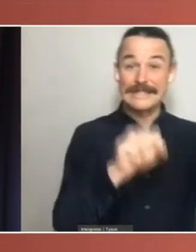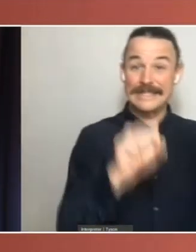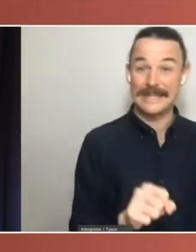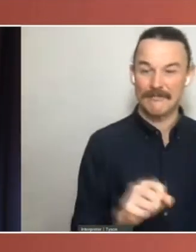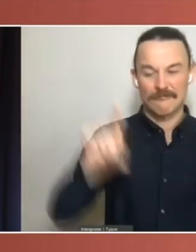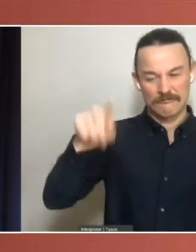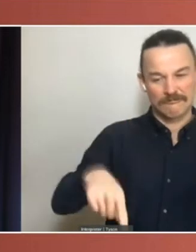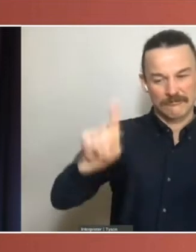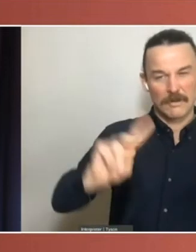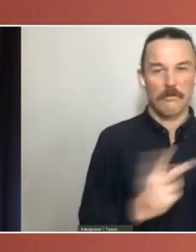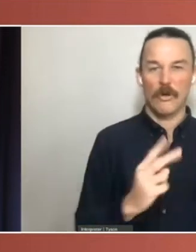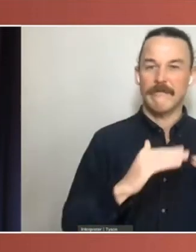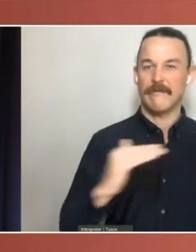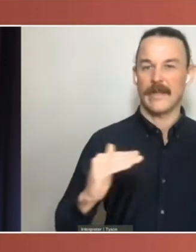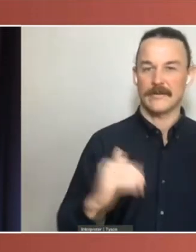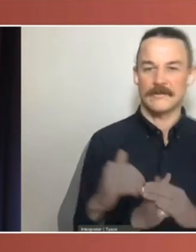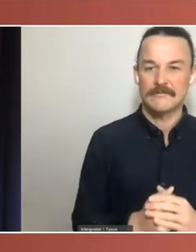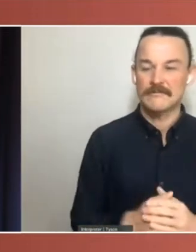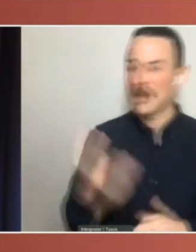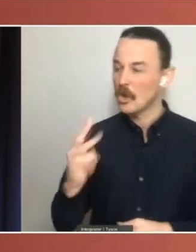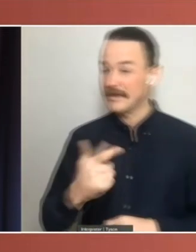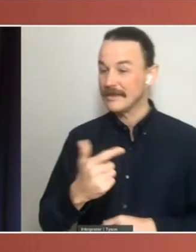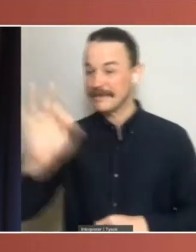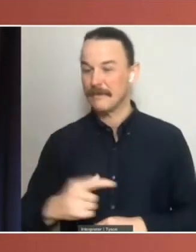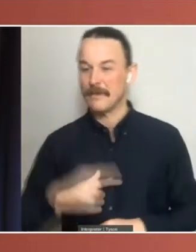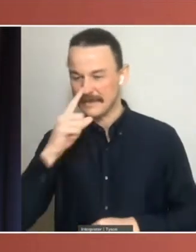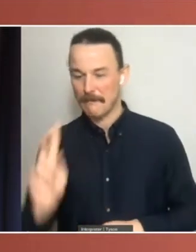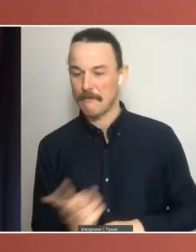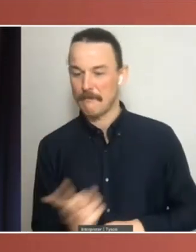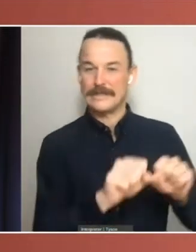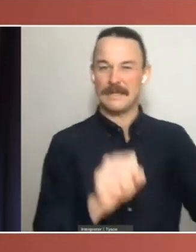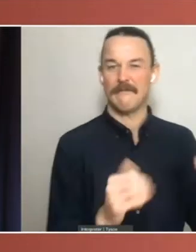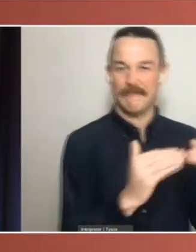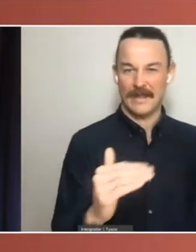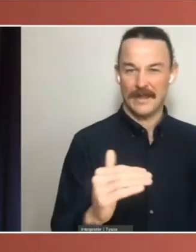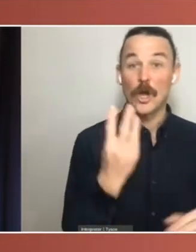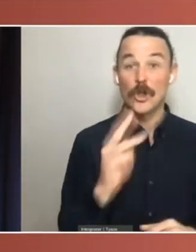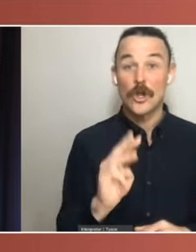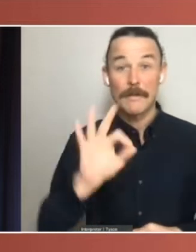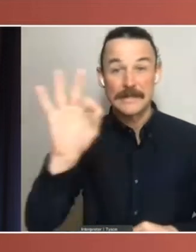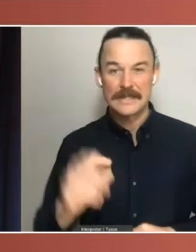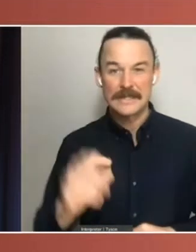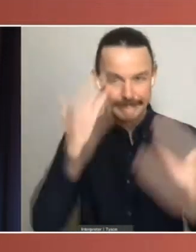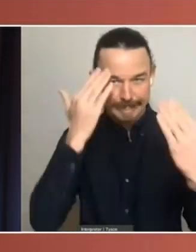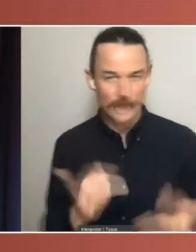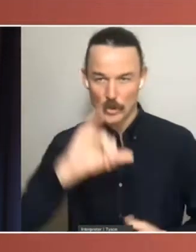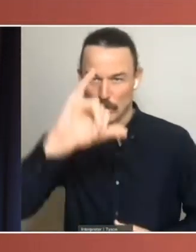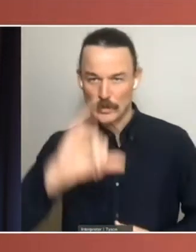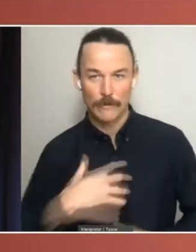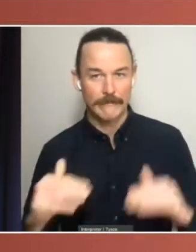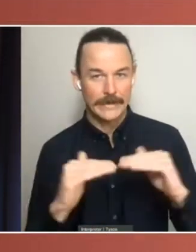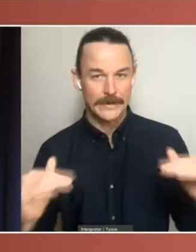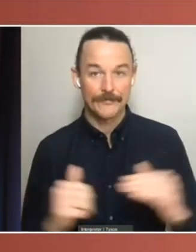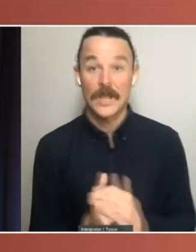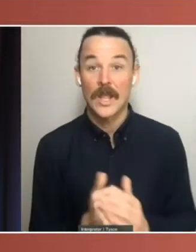selected by 37%. A further 35% chose don't know, leaving 19% who thought the House